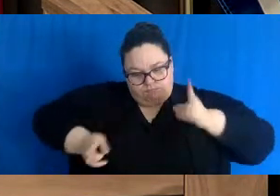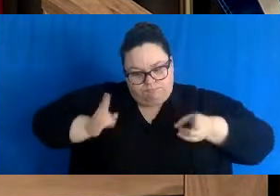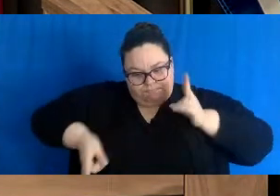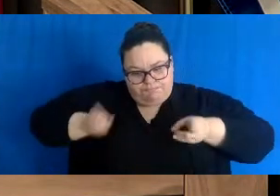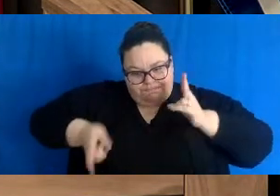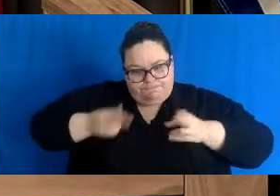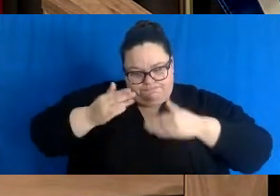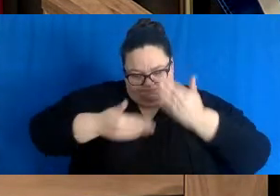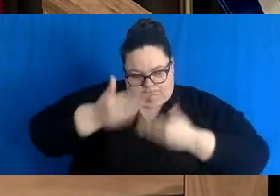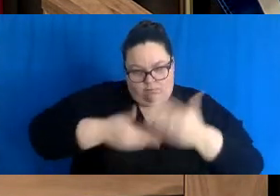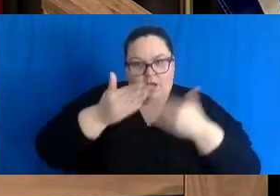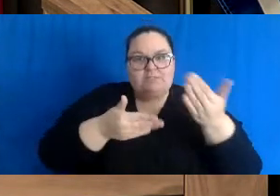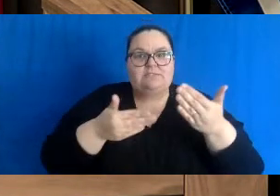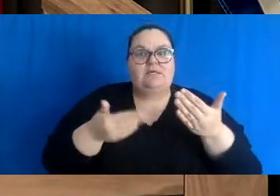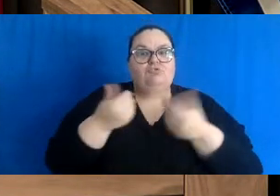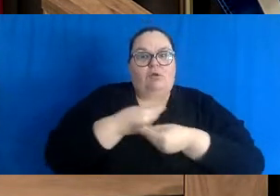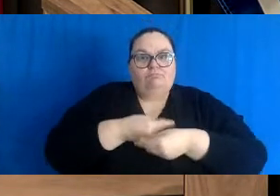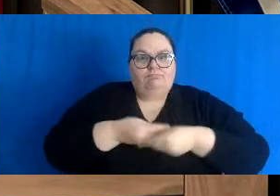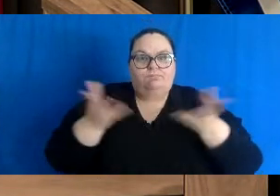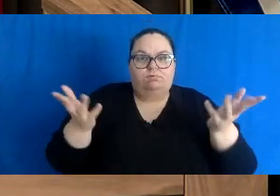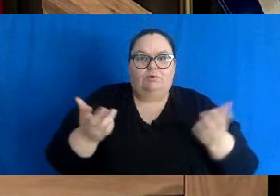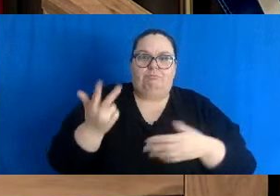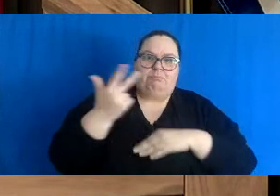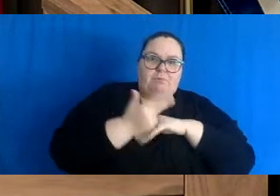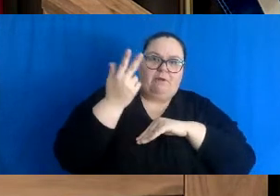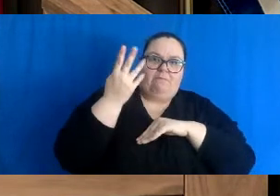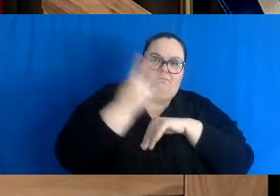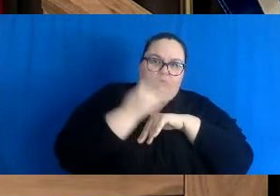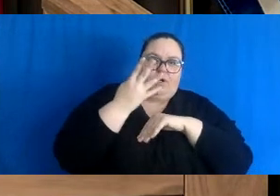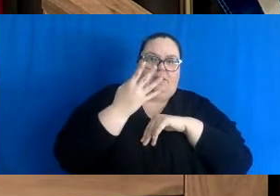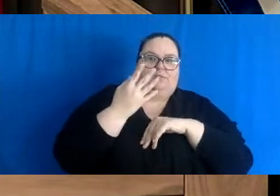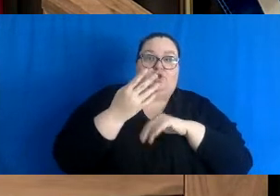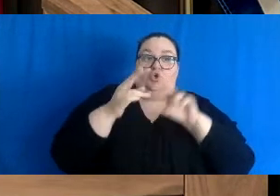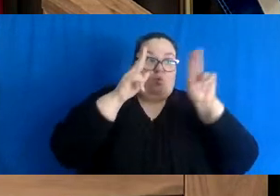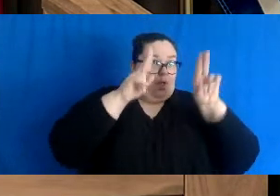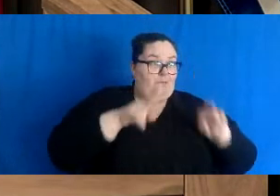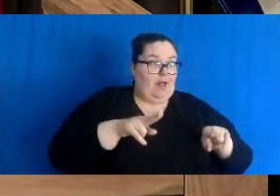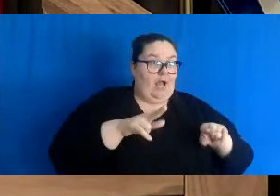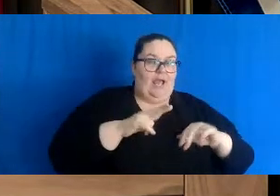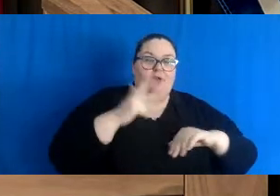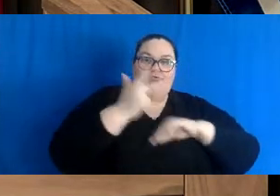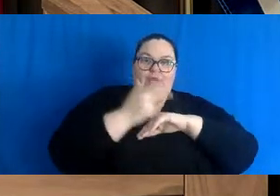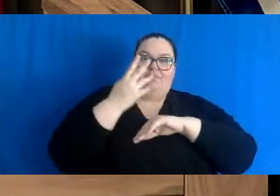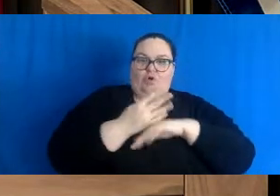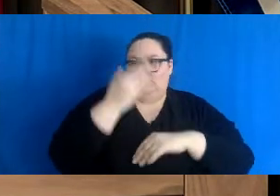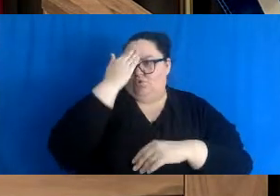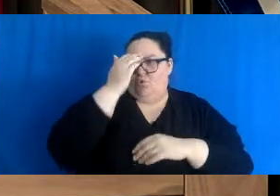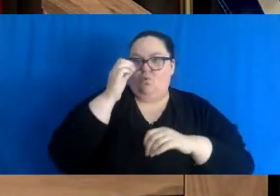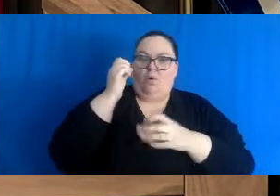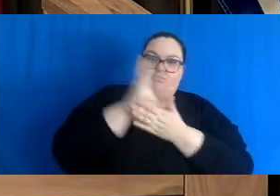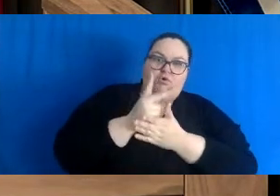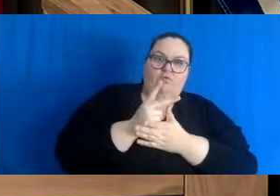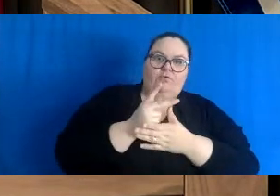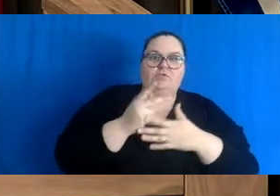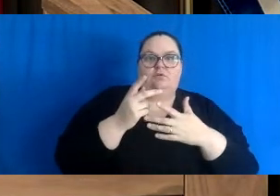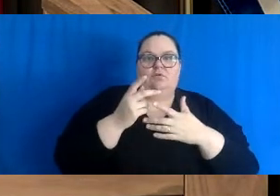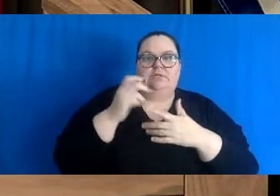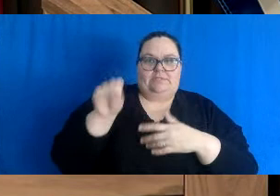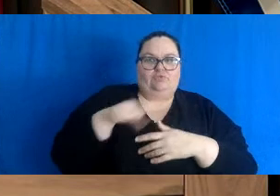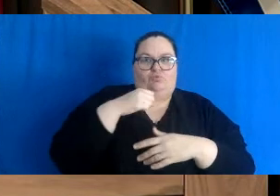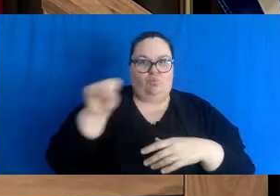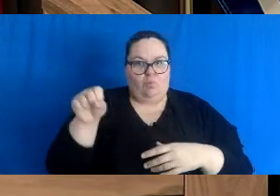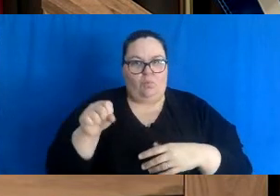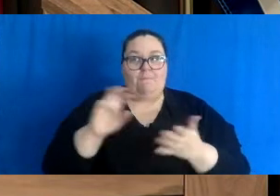and target a three- to four-day turnaround so that businesses impacted will see immediate relief.